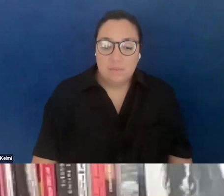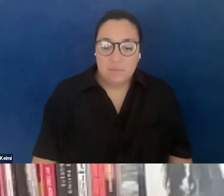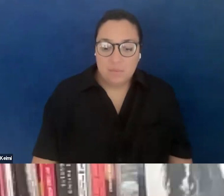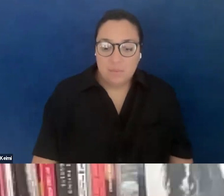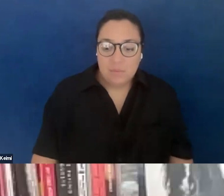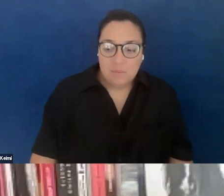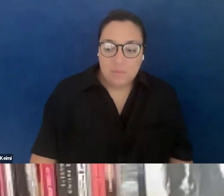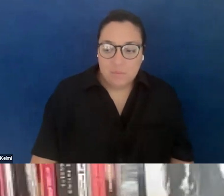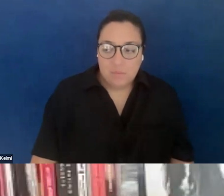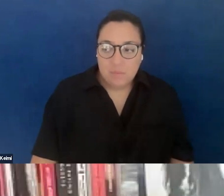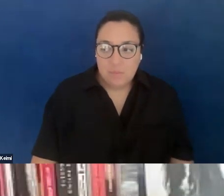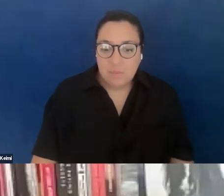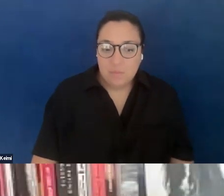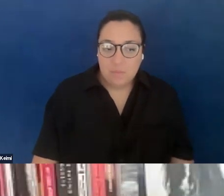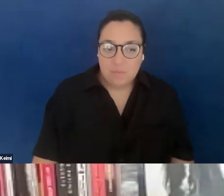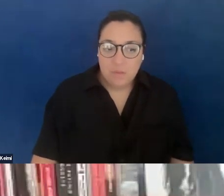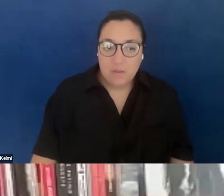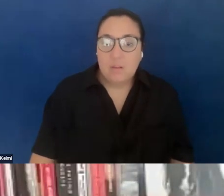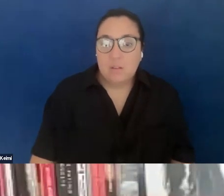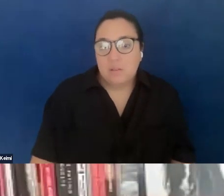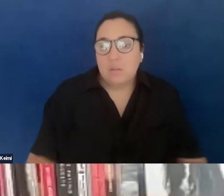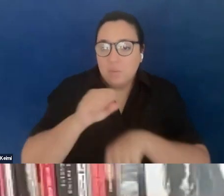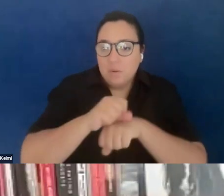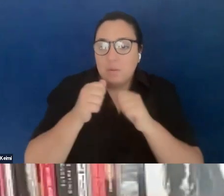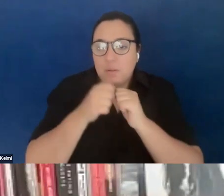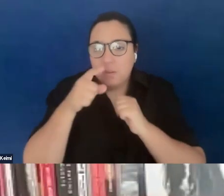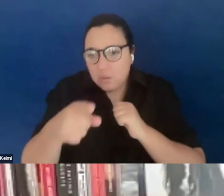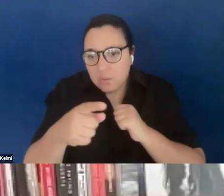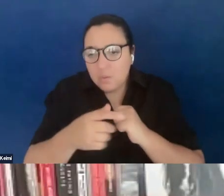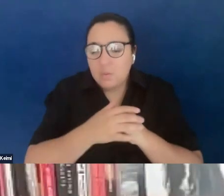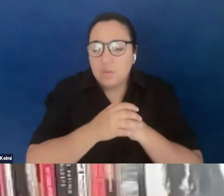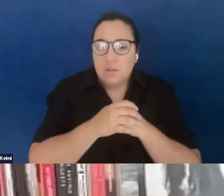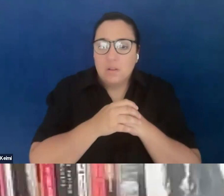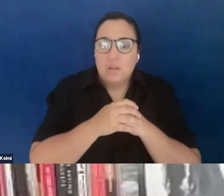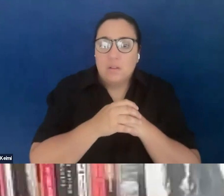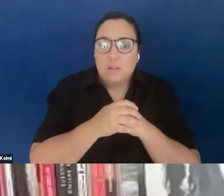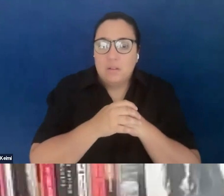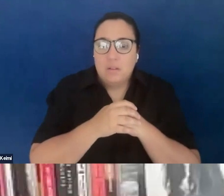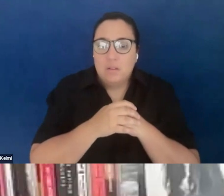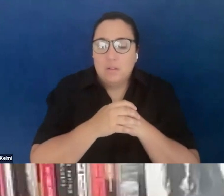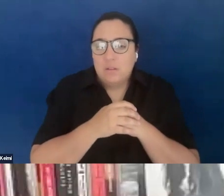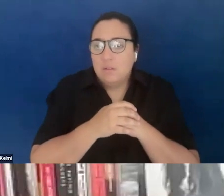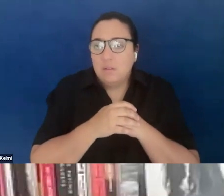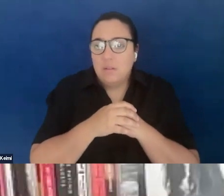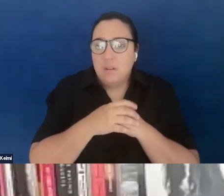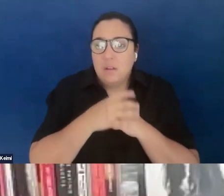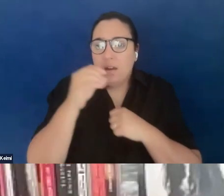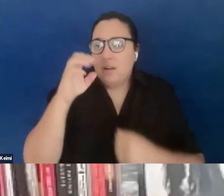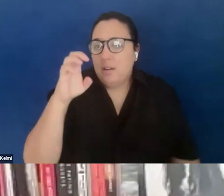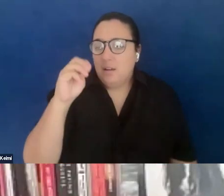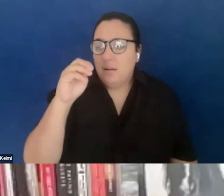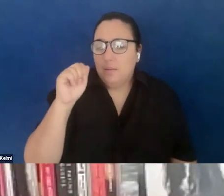with you, having you conceive of this vision, and then being able to meet Iman, who is an amazing pedagogue and teacher.